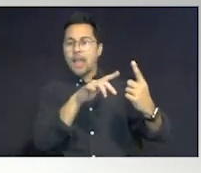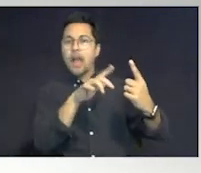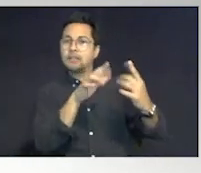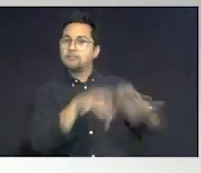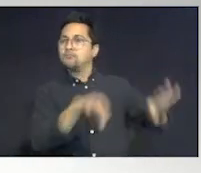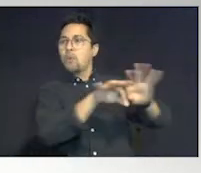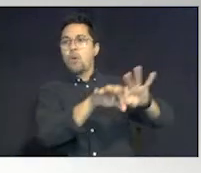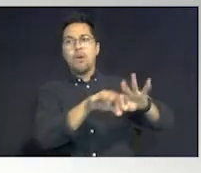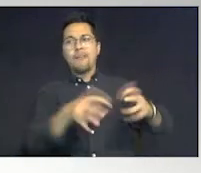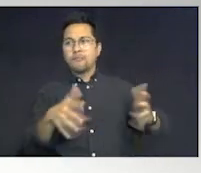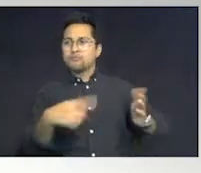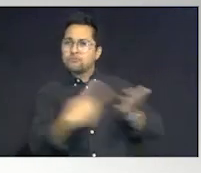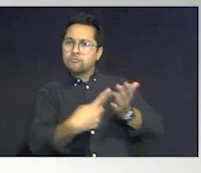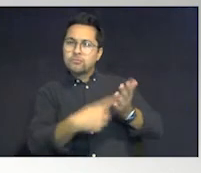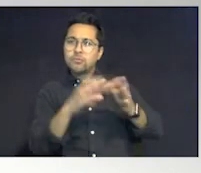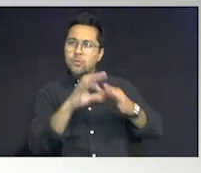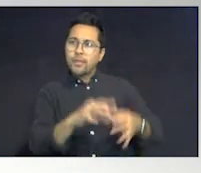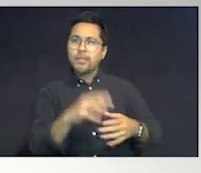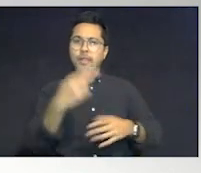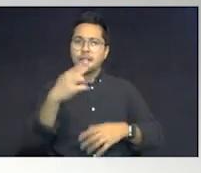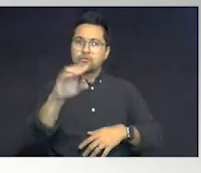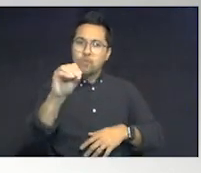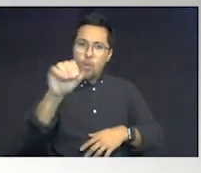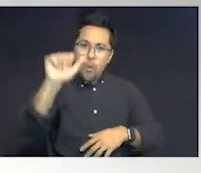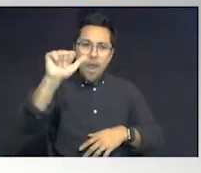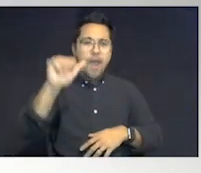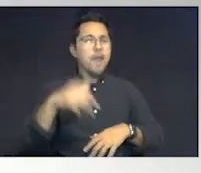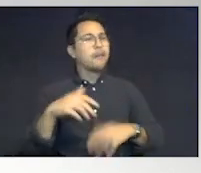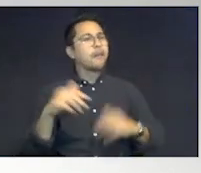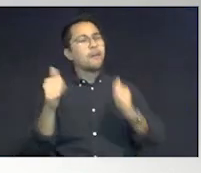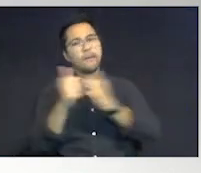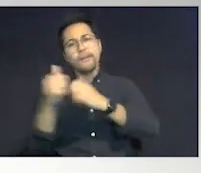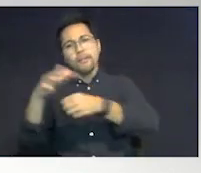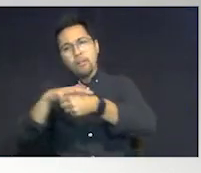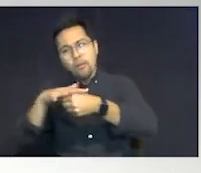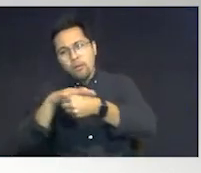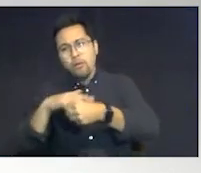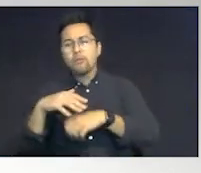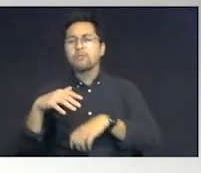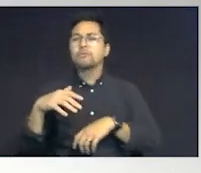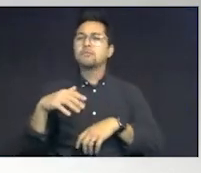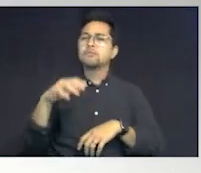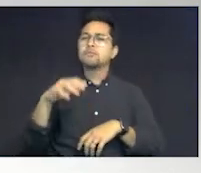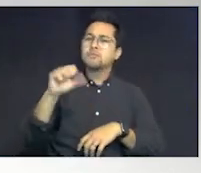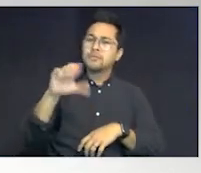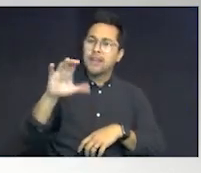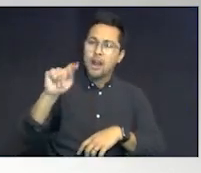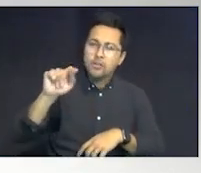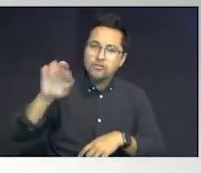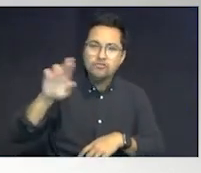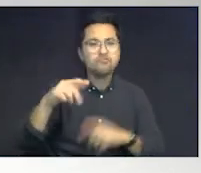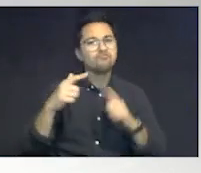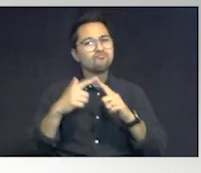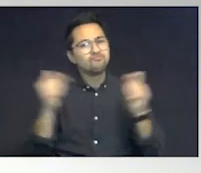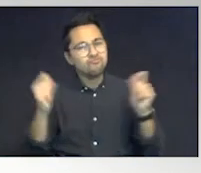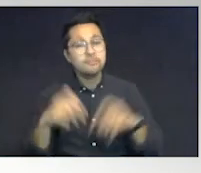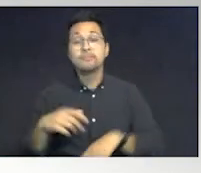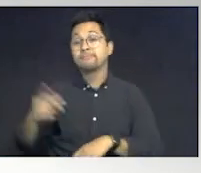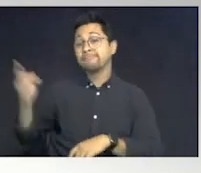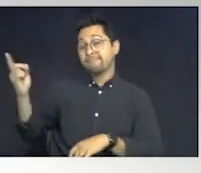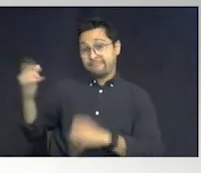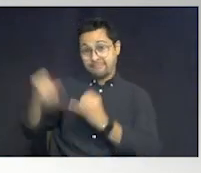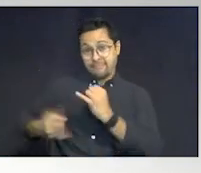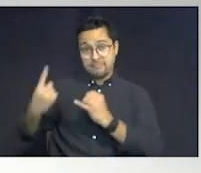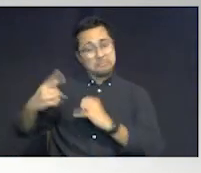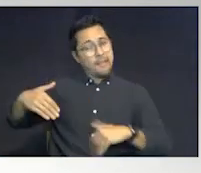we kind of went through it with the homeowners association, with the local area in your sector, et cetera. Here's the last one that I didn't